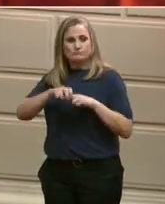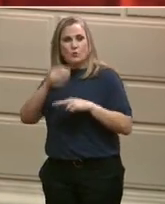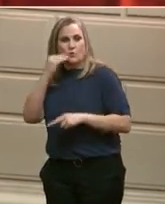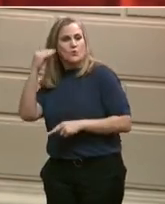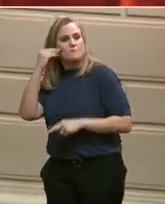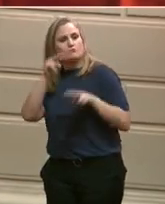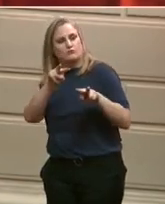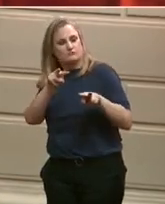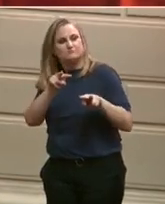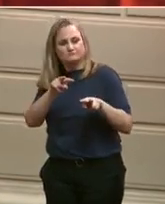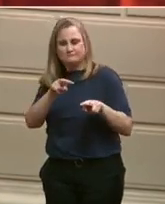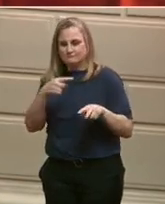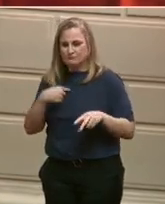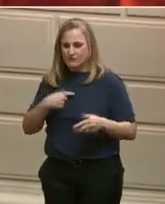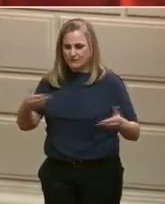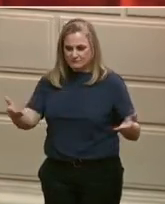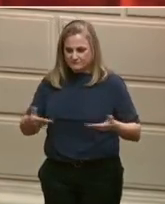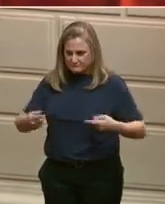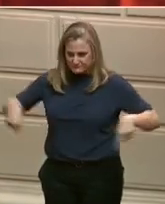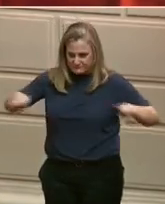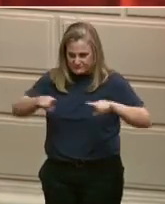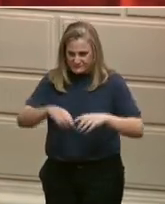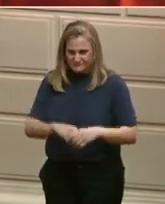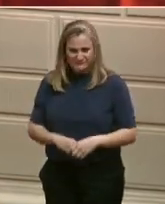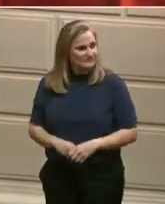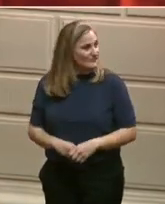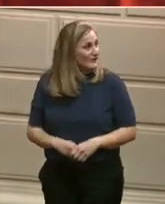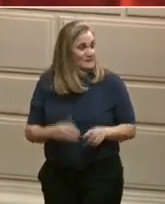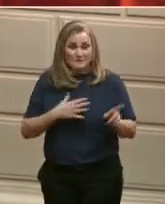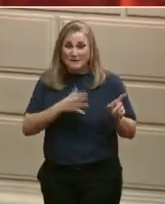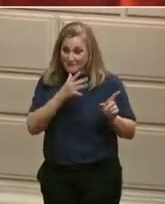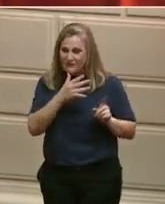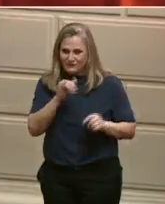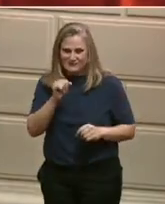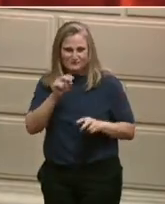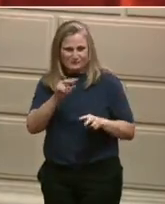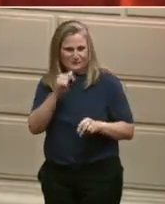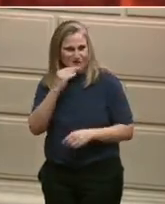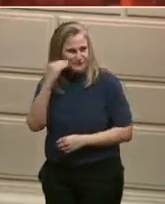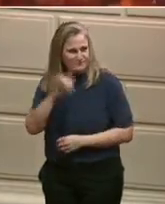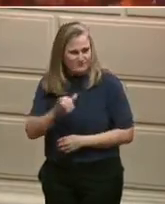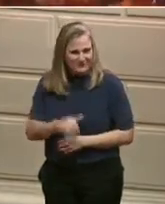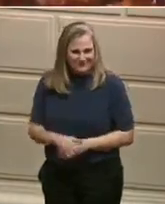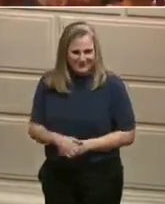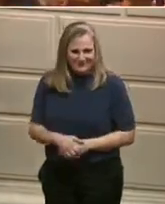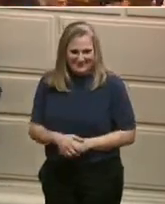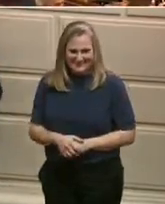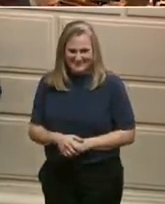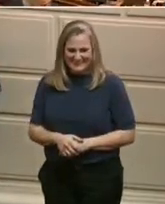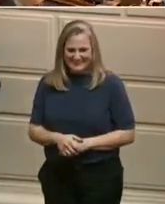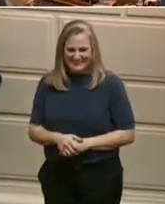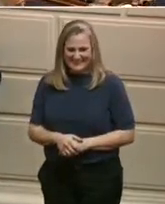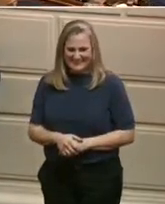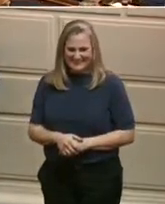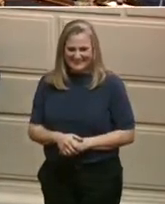mom, Willa. And I want to thank everybody else who are always asking how my mom's doing. Good evening.